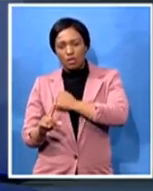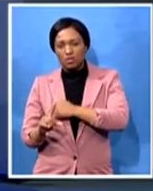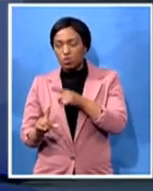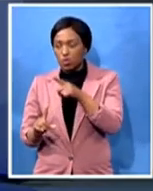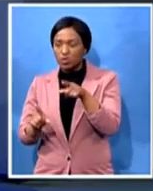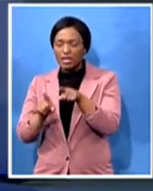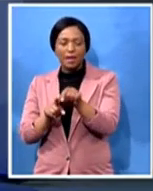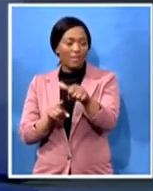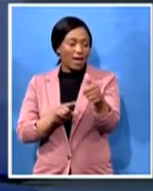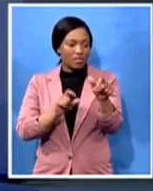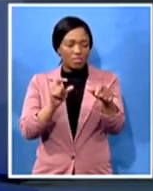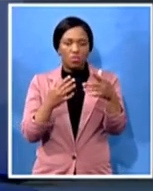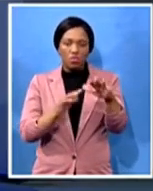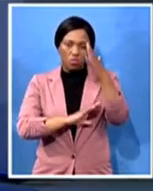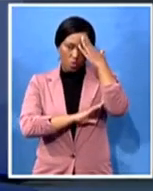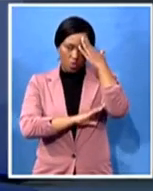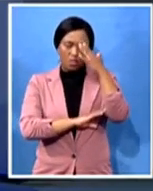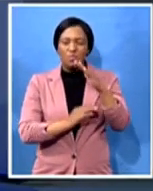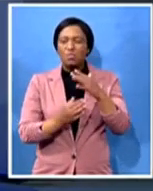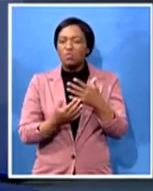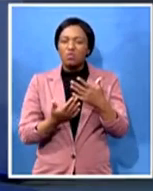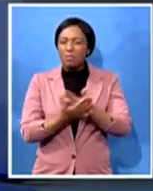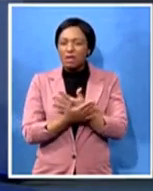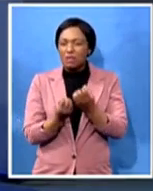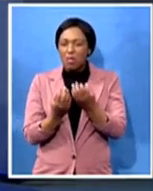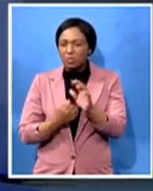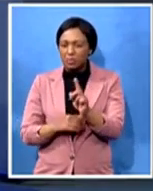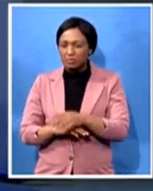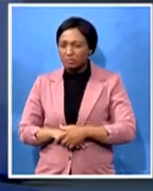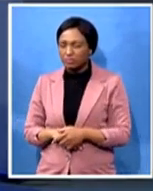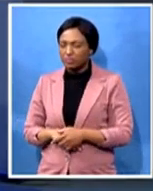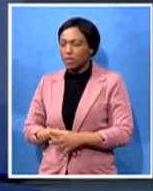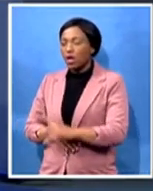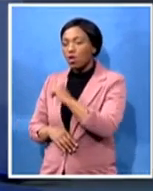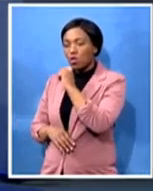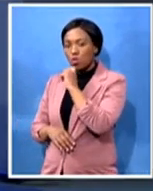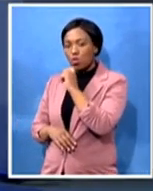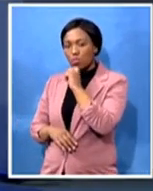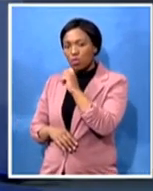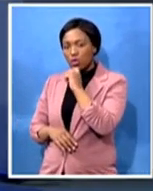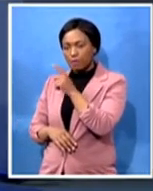okay good morning and good morning to the listeners